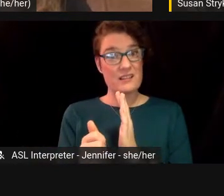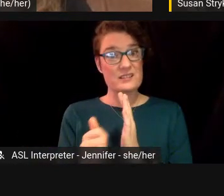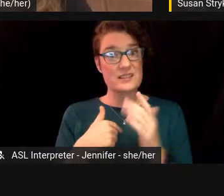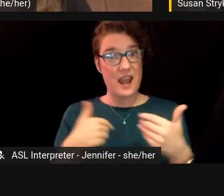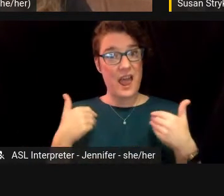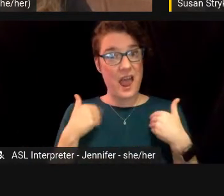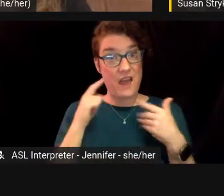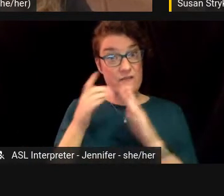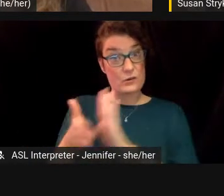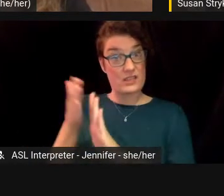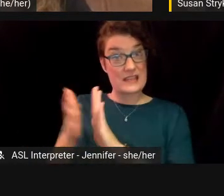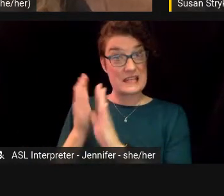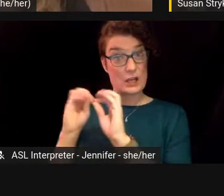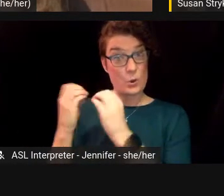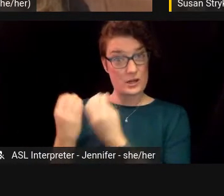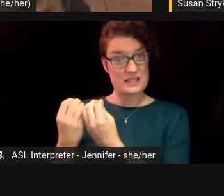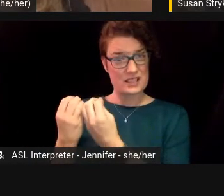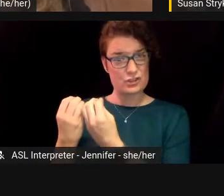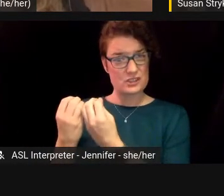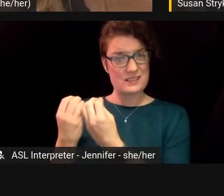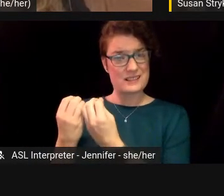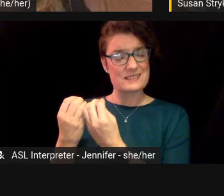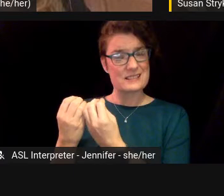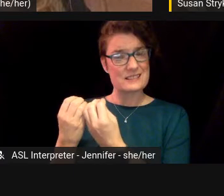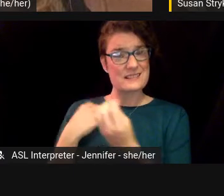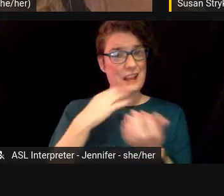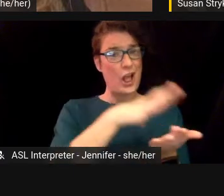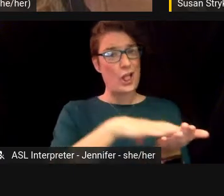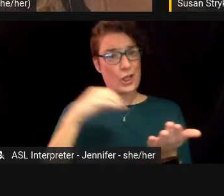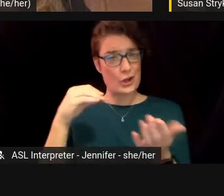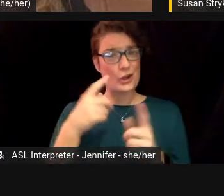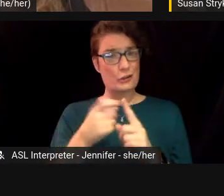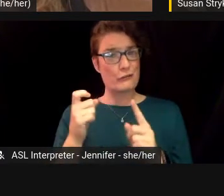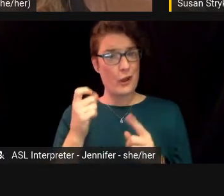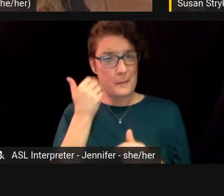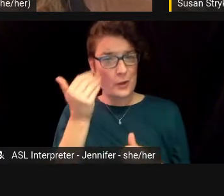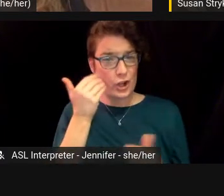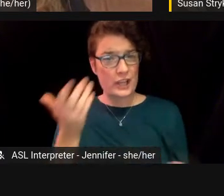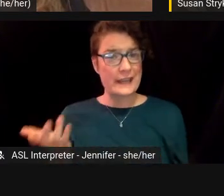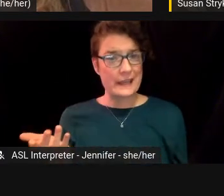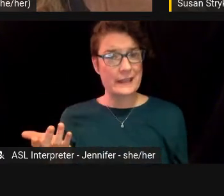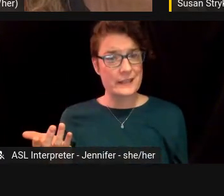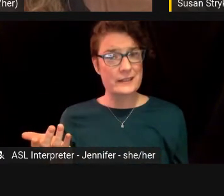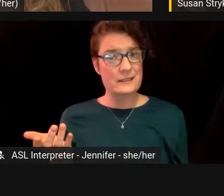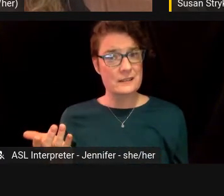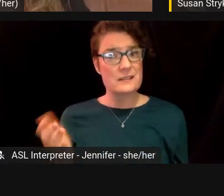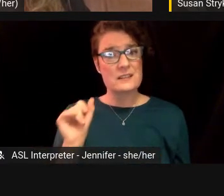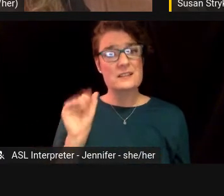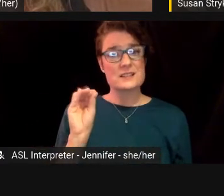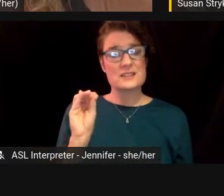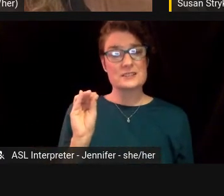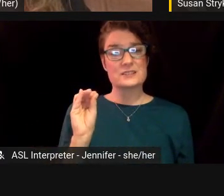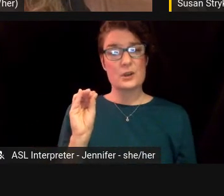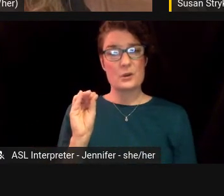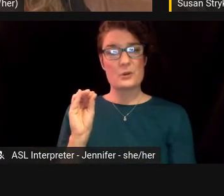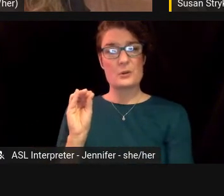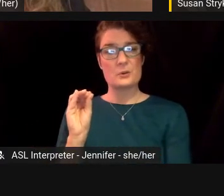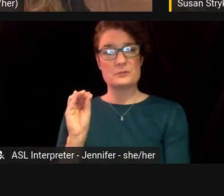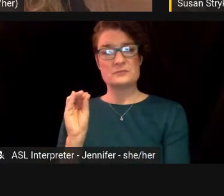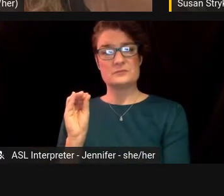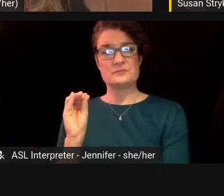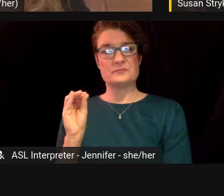organization, I learned from being a hooker. And so, of course,